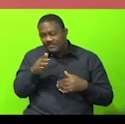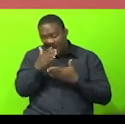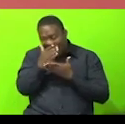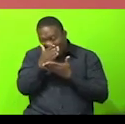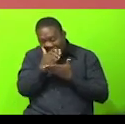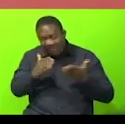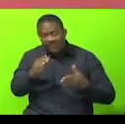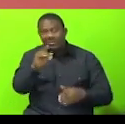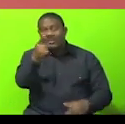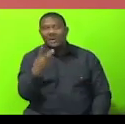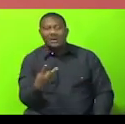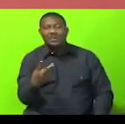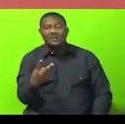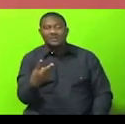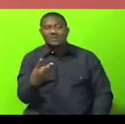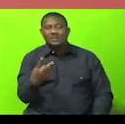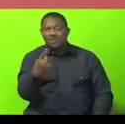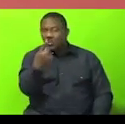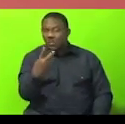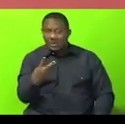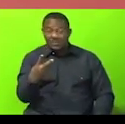all the Members of Parliament present.